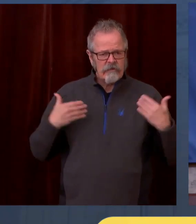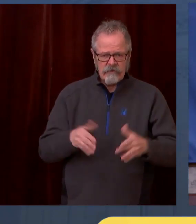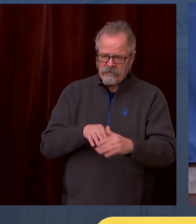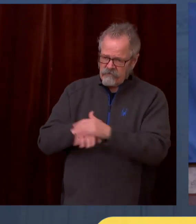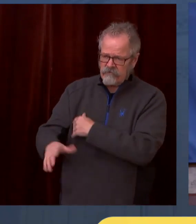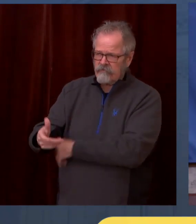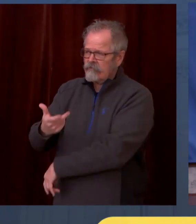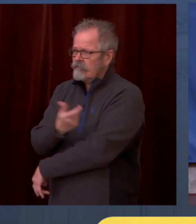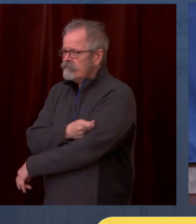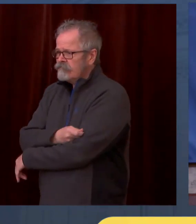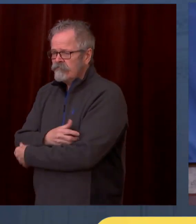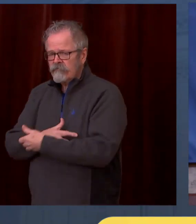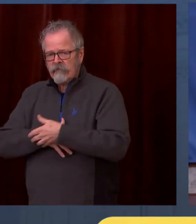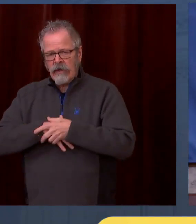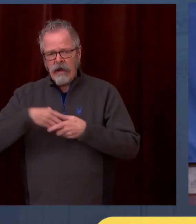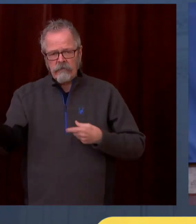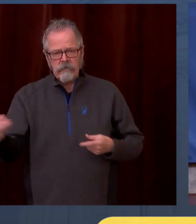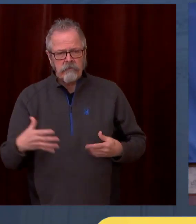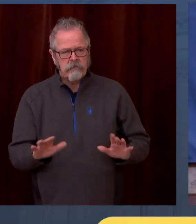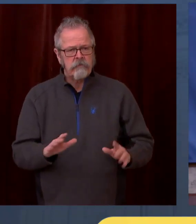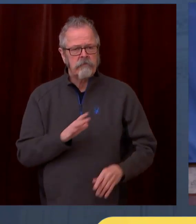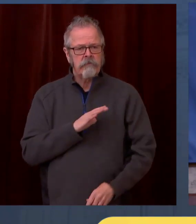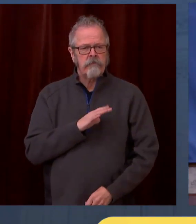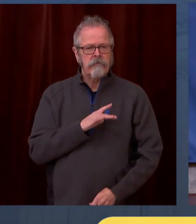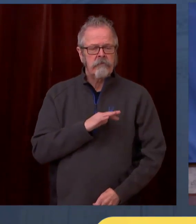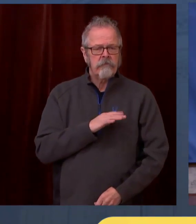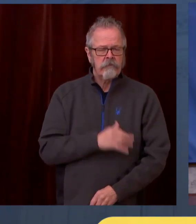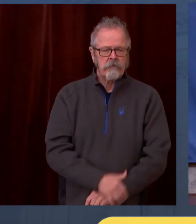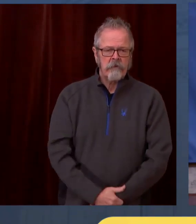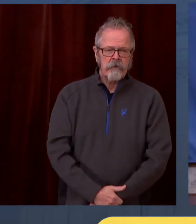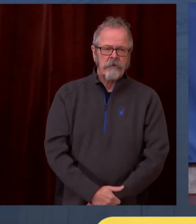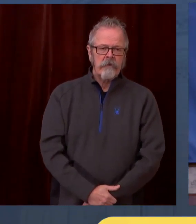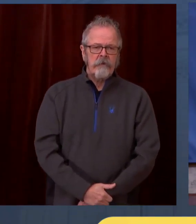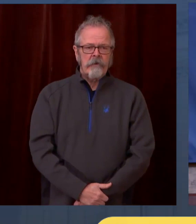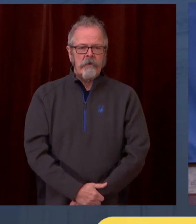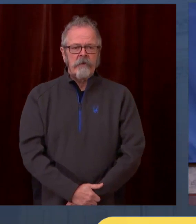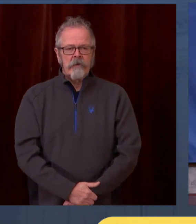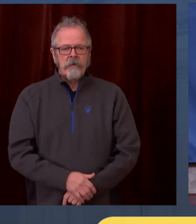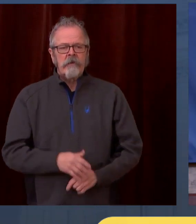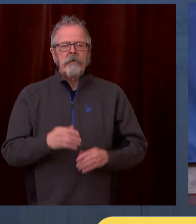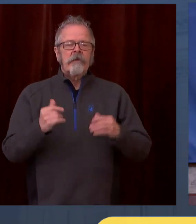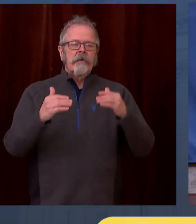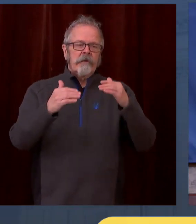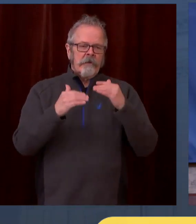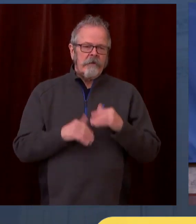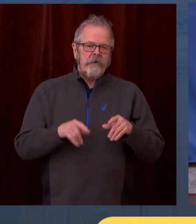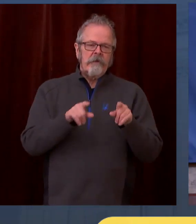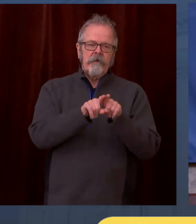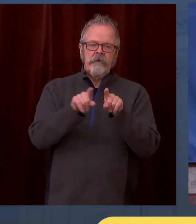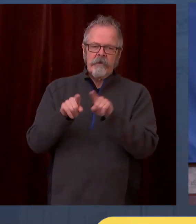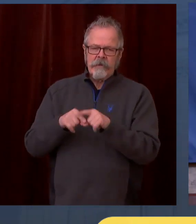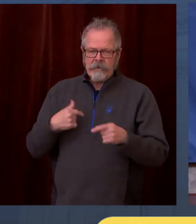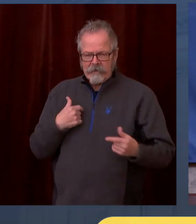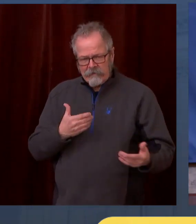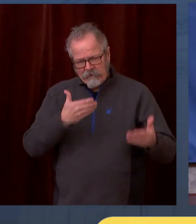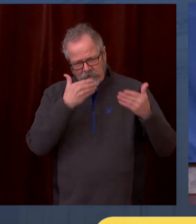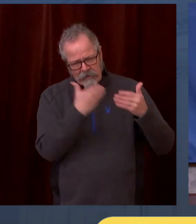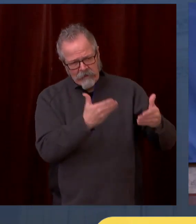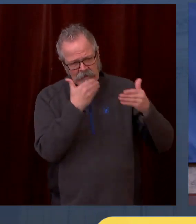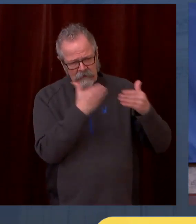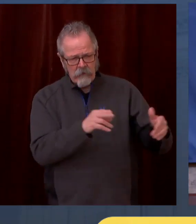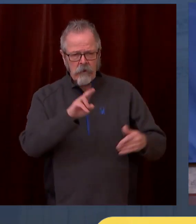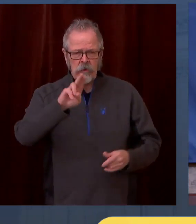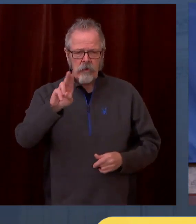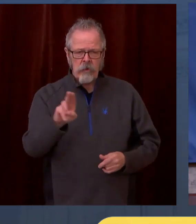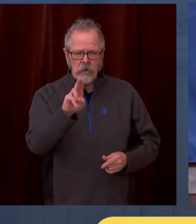I'd also like to call out the good work of UFCW 21, which is organized vaccination opportunities and outreach